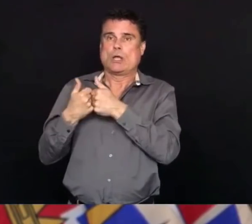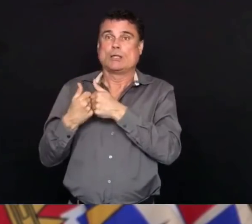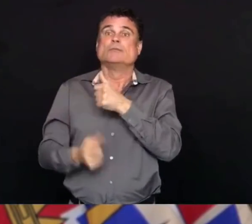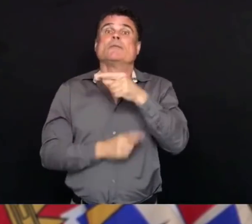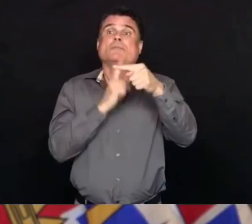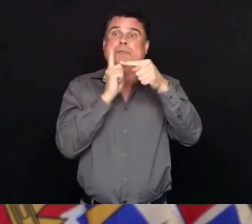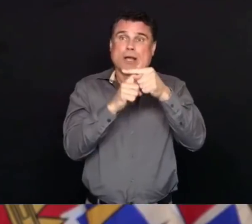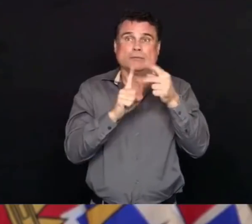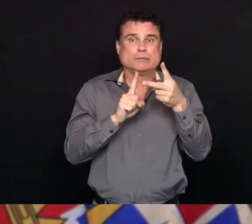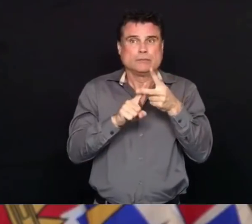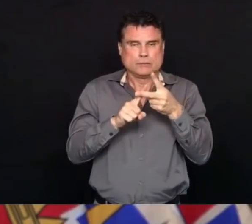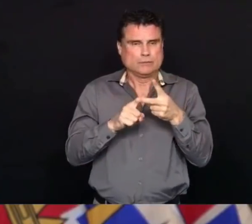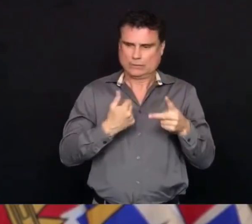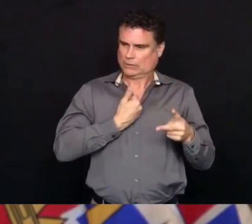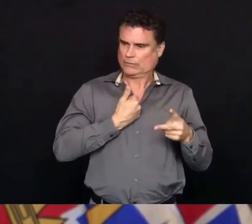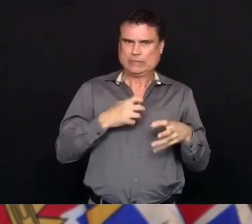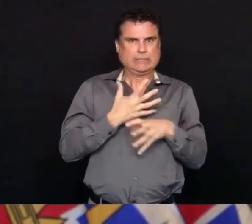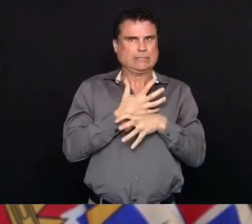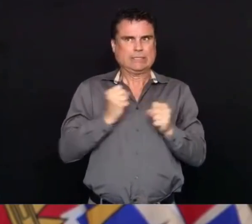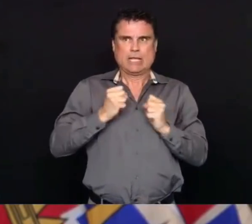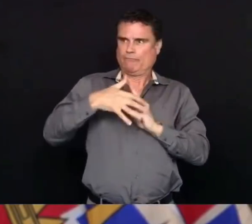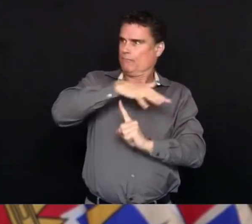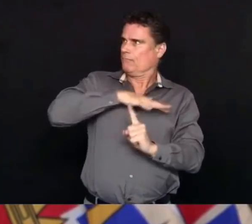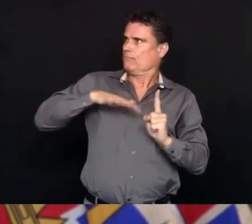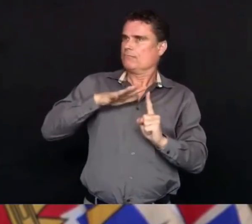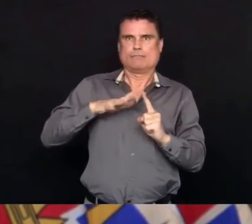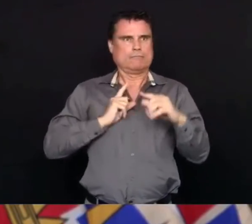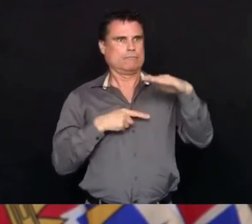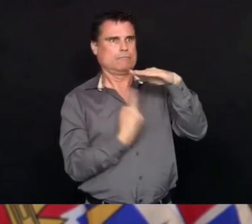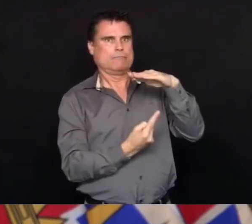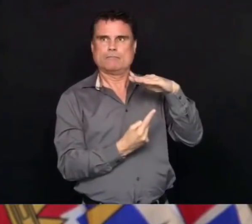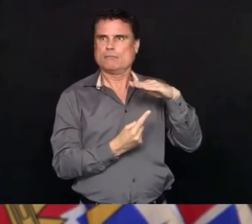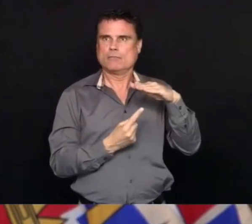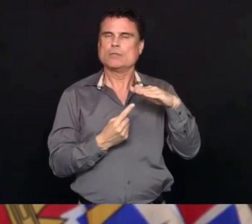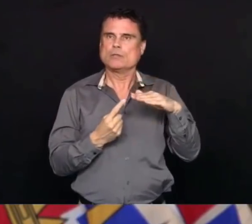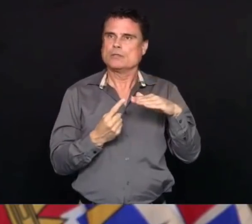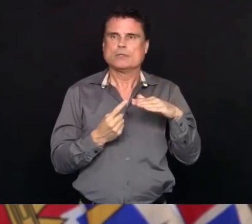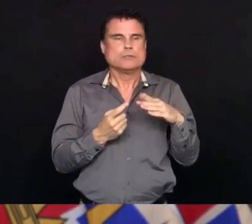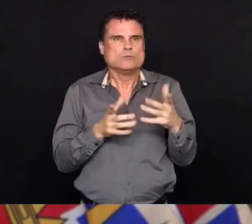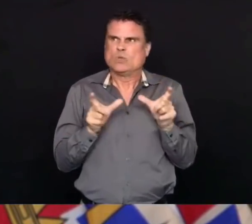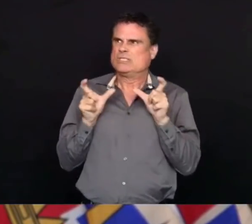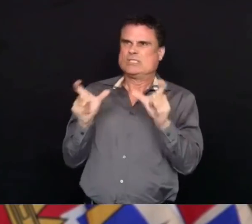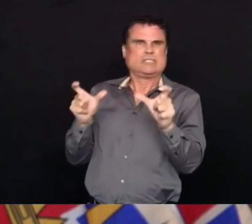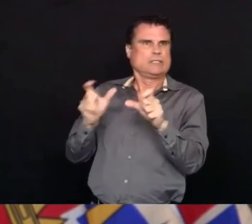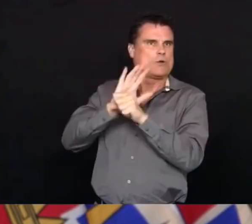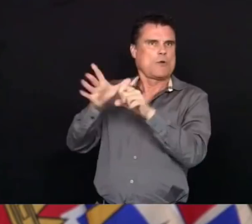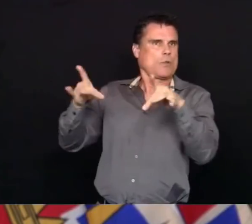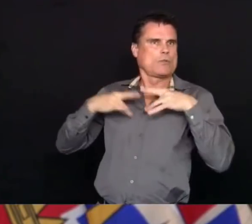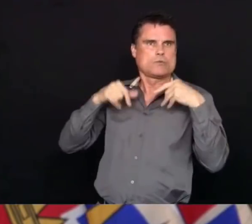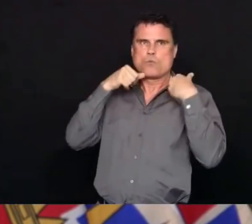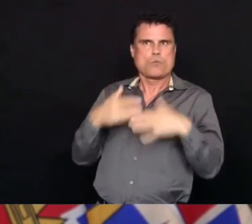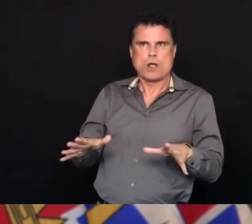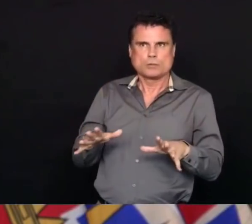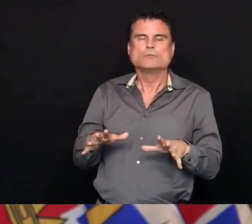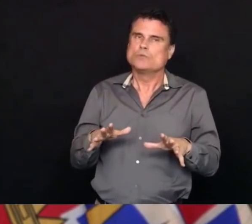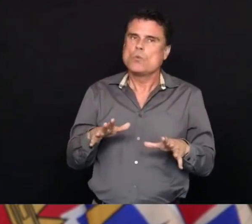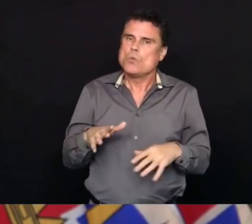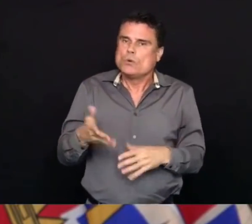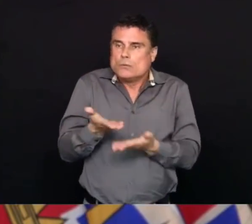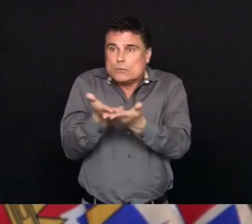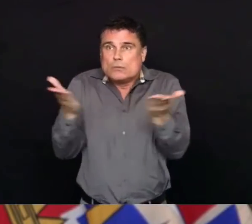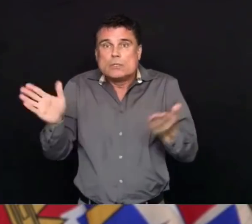for their needs, their access to overdose prevention sites, the appropriate access to supervised consumption services.